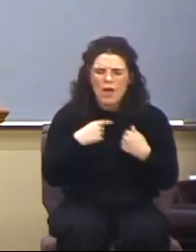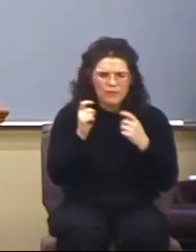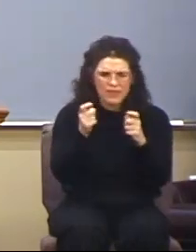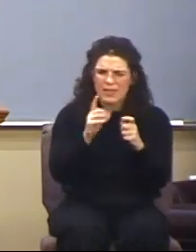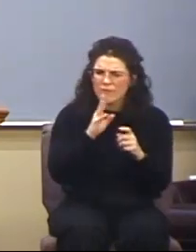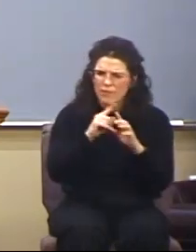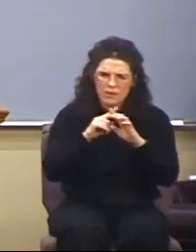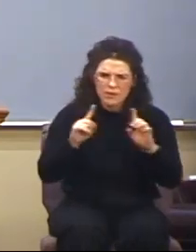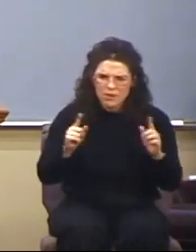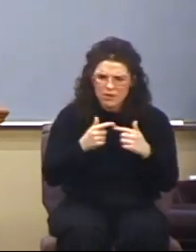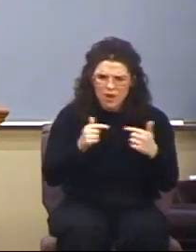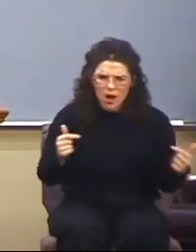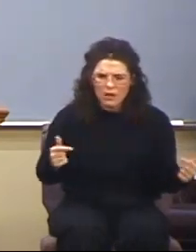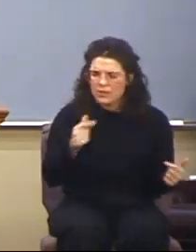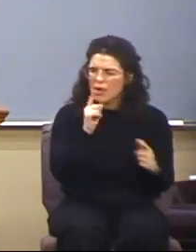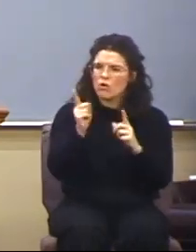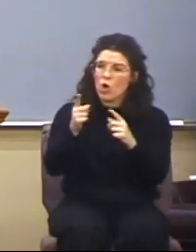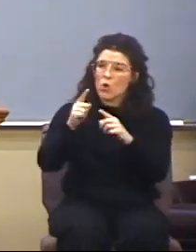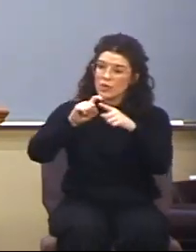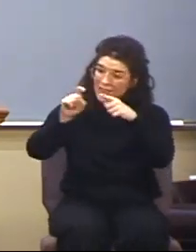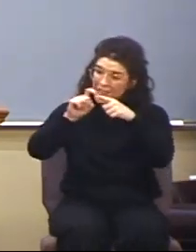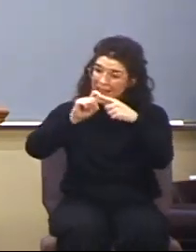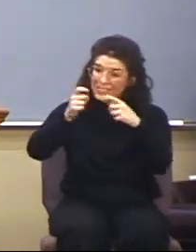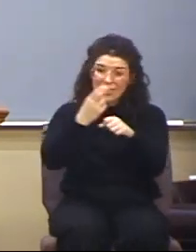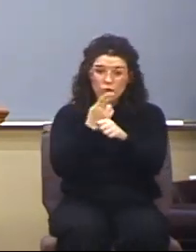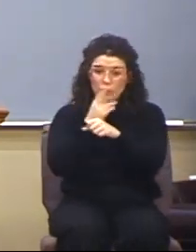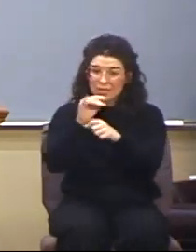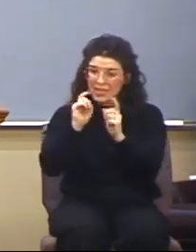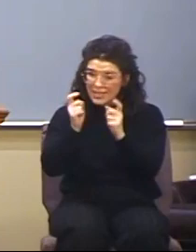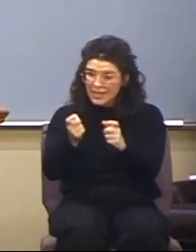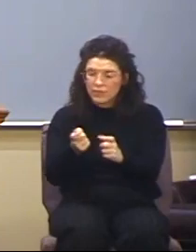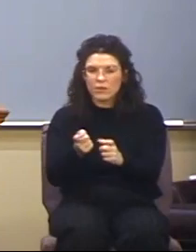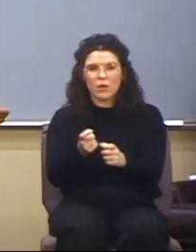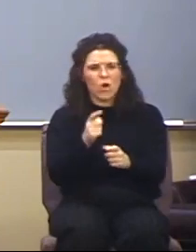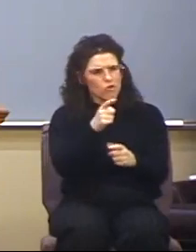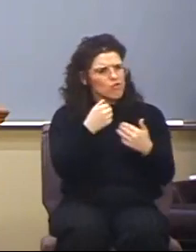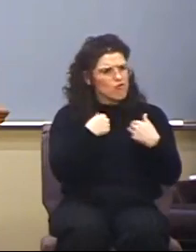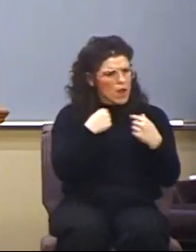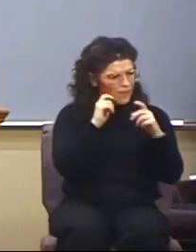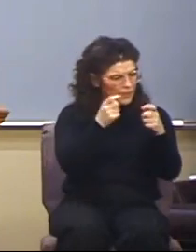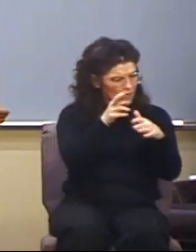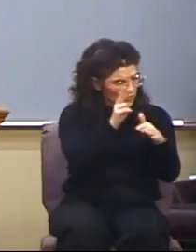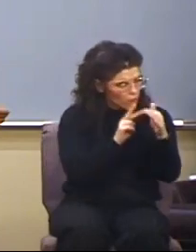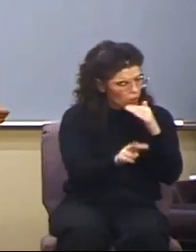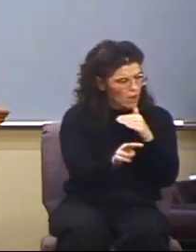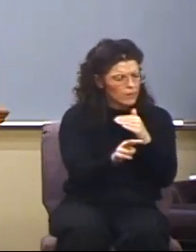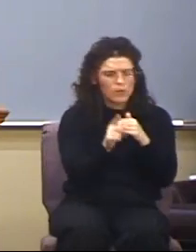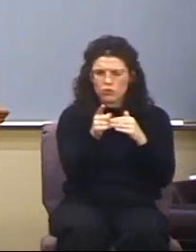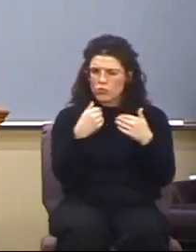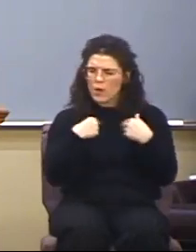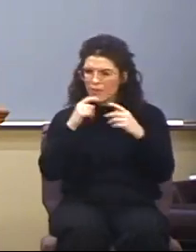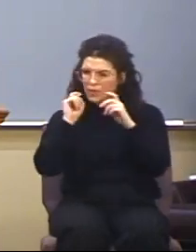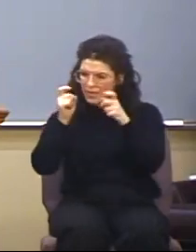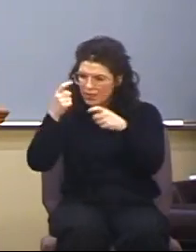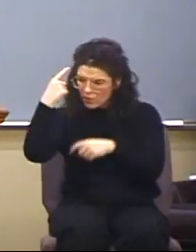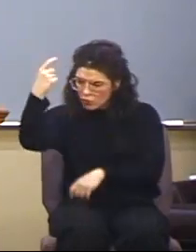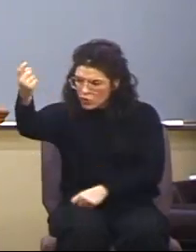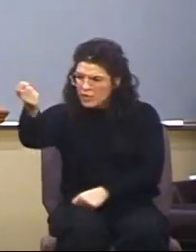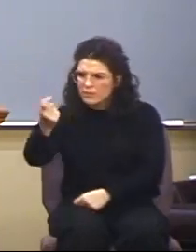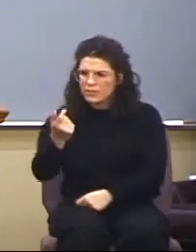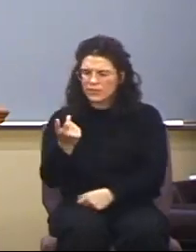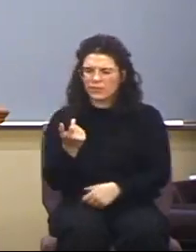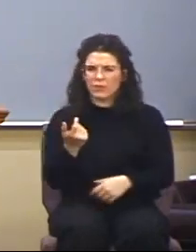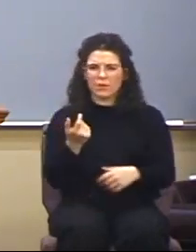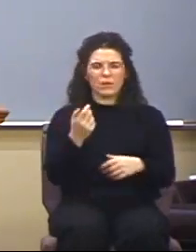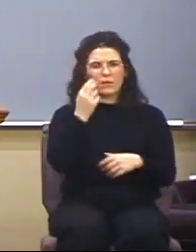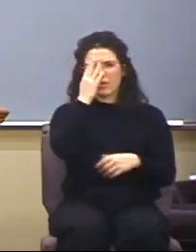now go lock yourself in the closet and exercise the gift of tongues. You've got the gift of prophesying, you've got the gift of dreams, so on and so